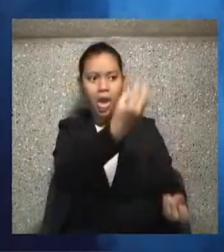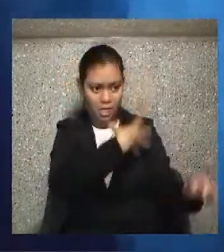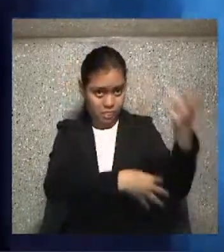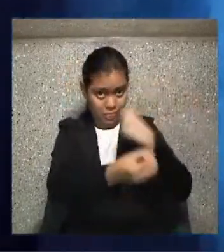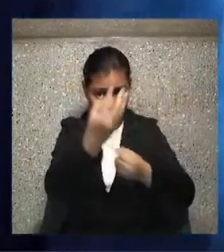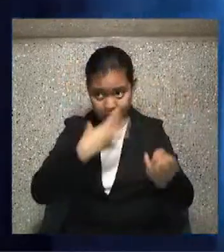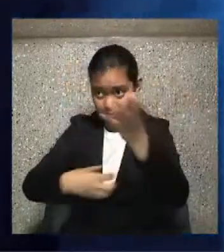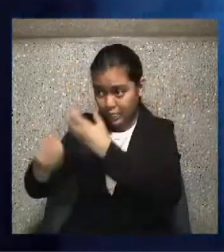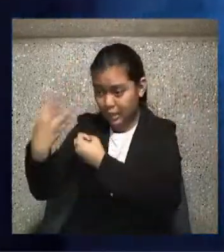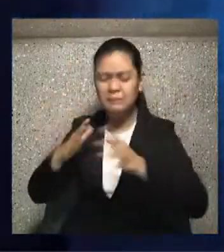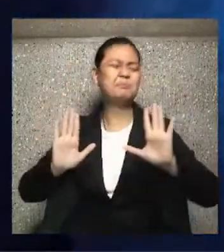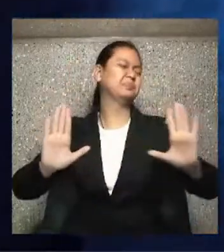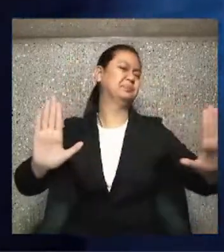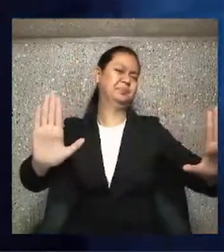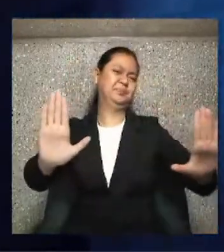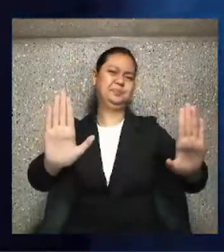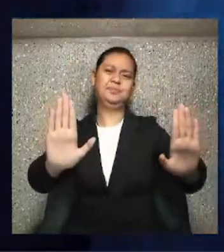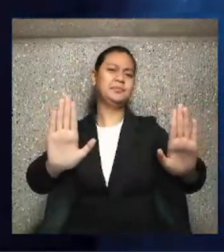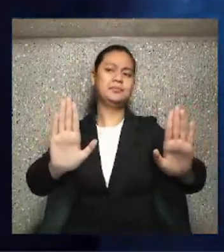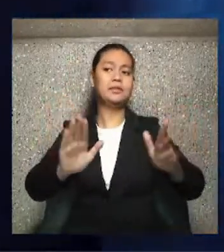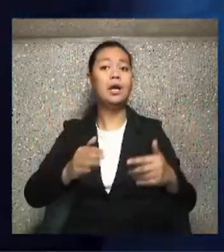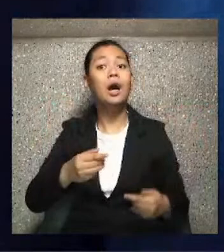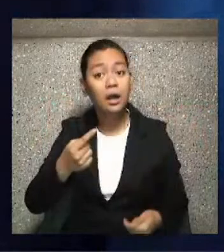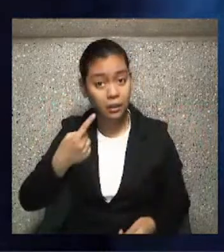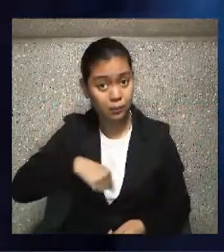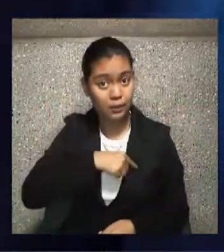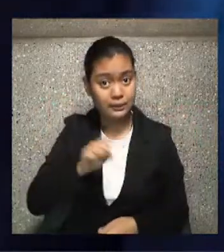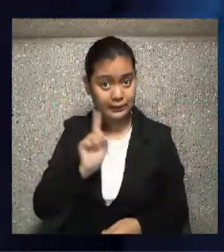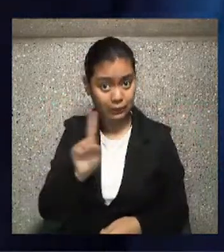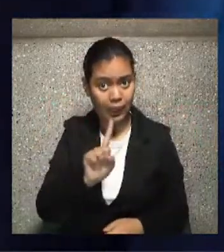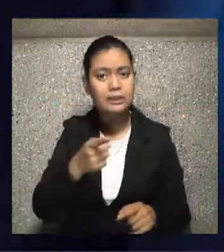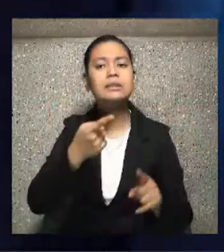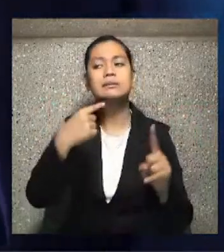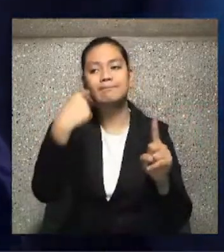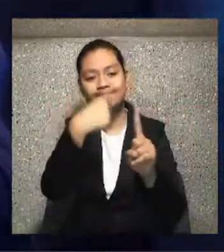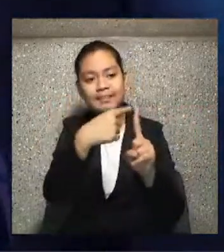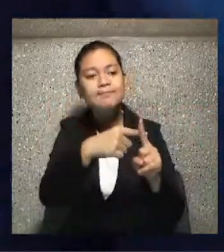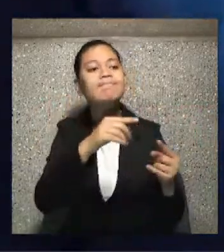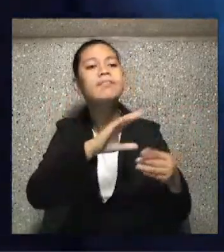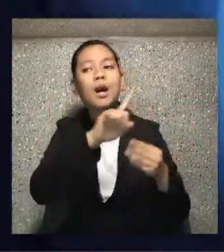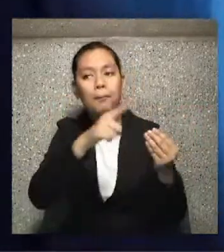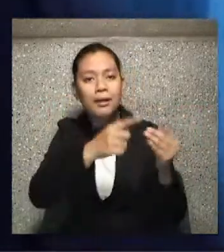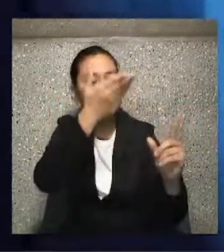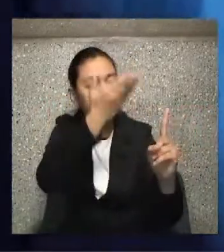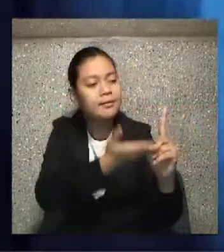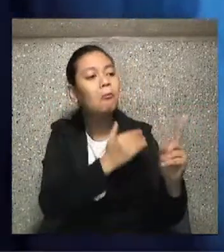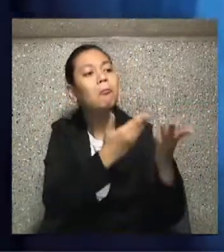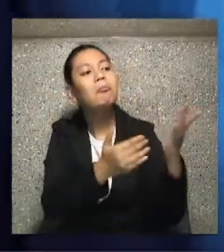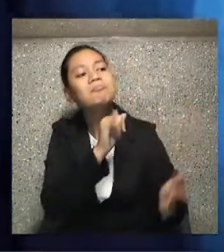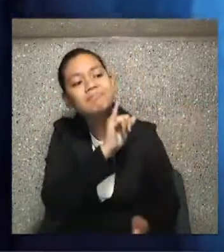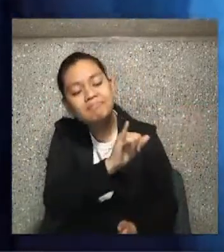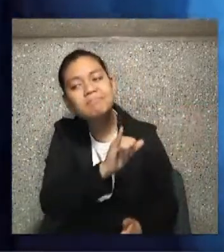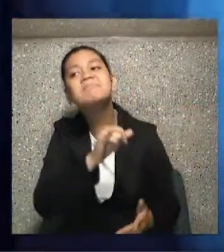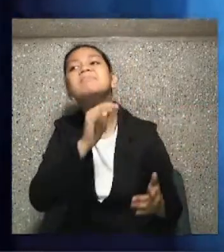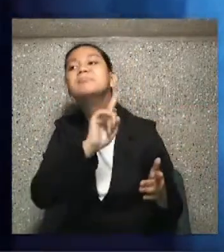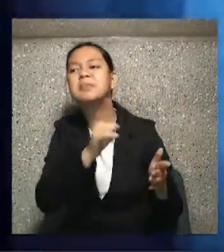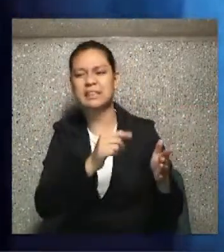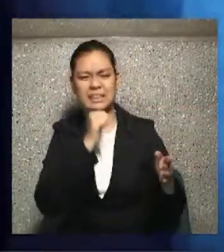let me either say something affirming about that person, or simply to say, excuse me, I have to go.